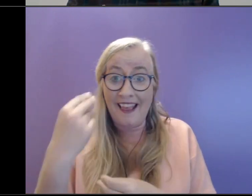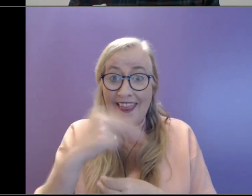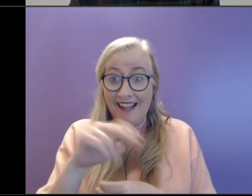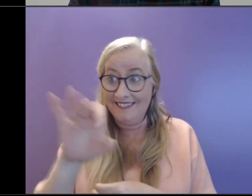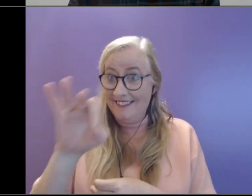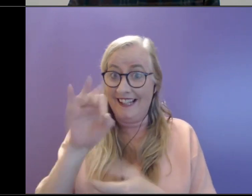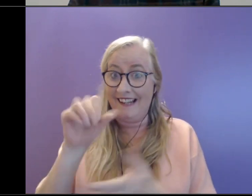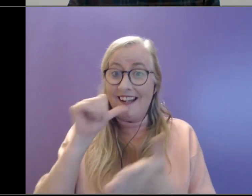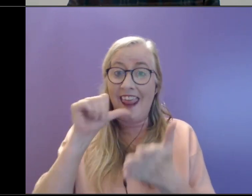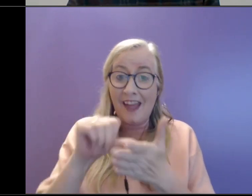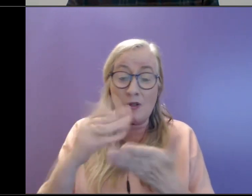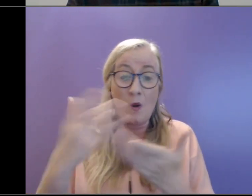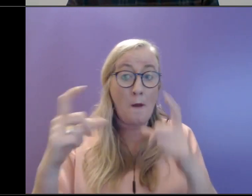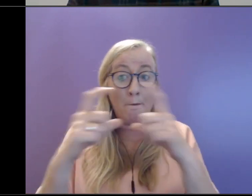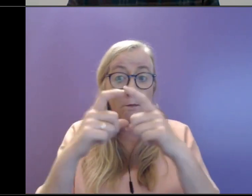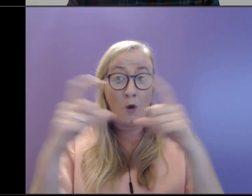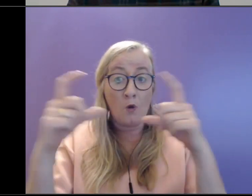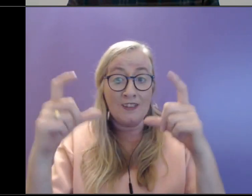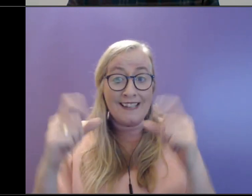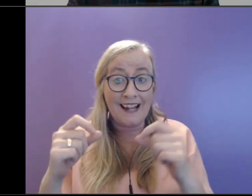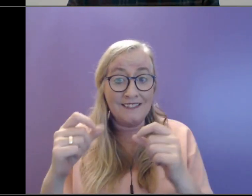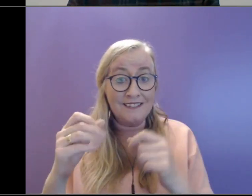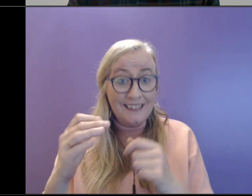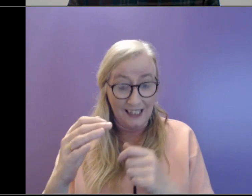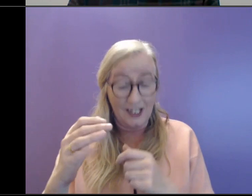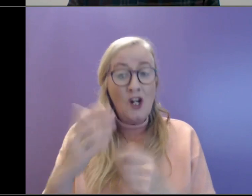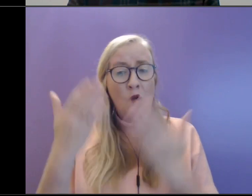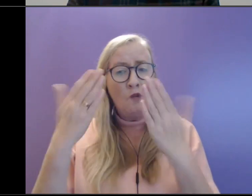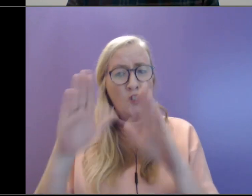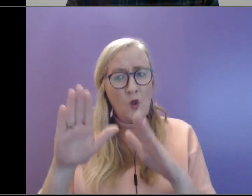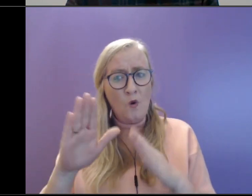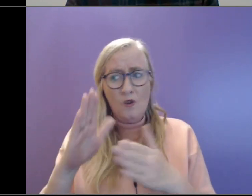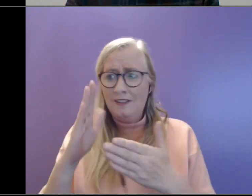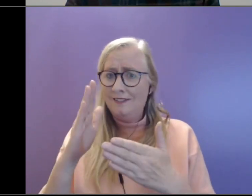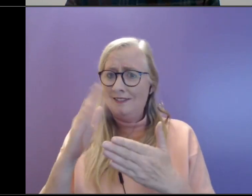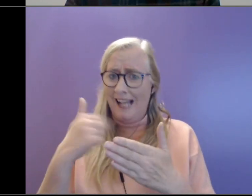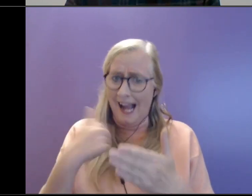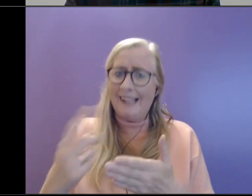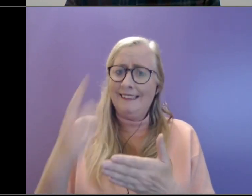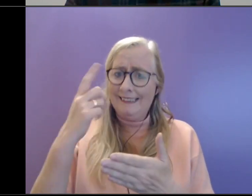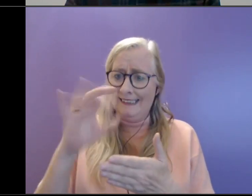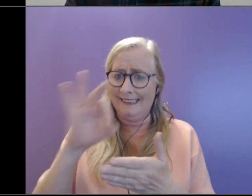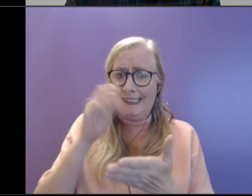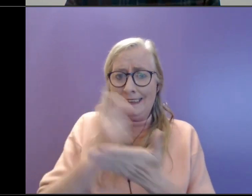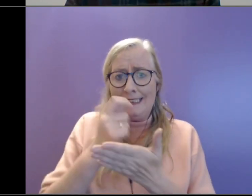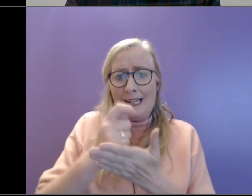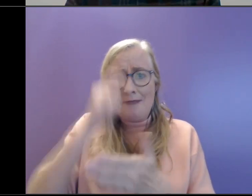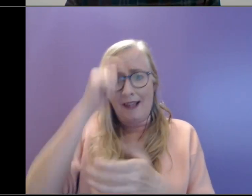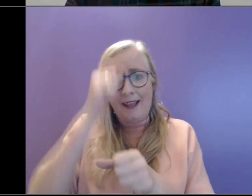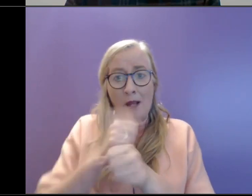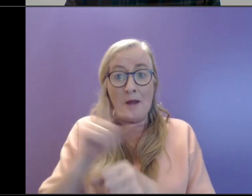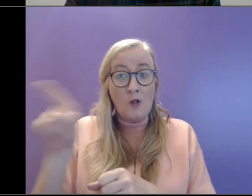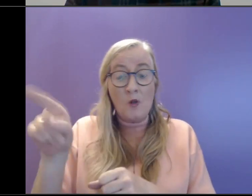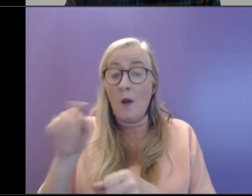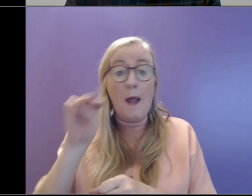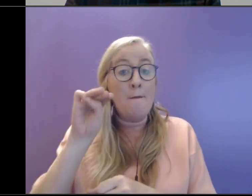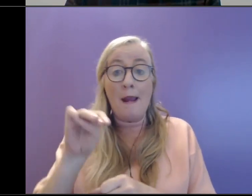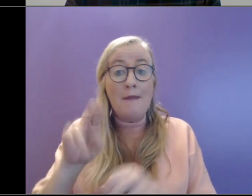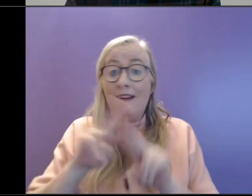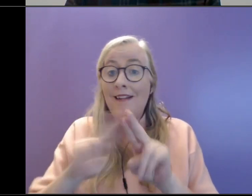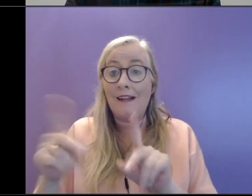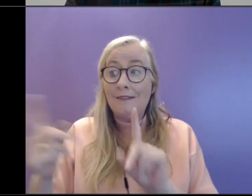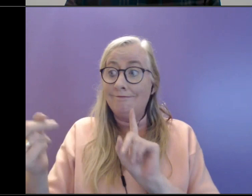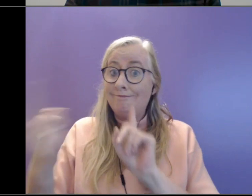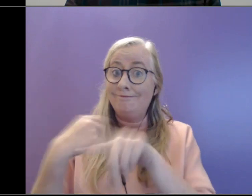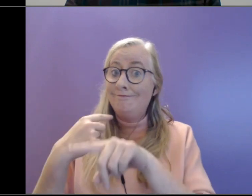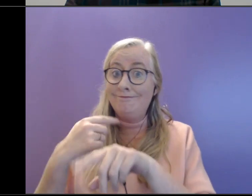postcard, it feels like somebody's really taking the time to sit down and think about you. again, you might get the immediate feedback or,